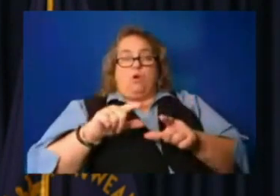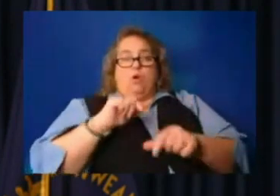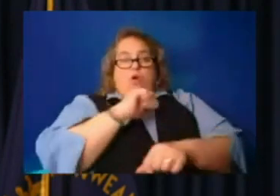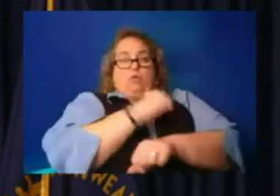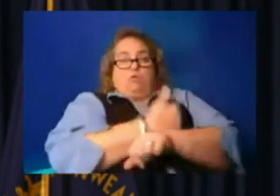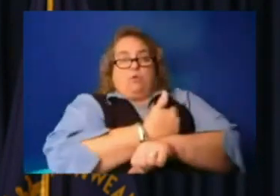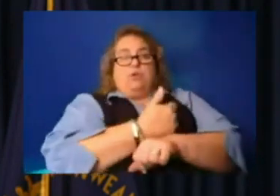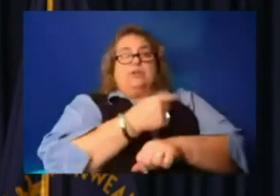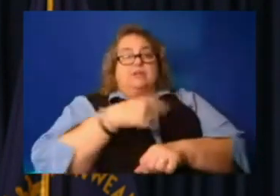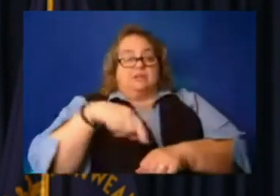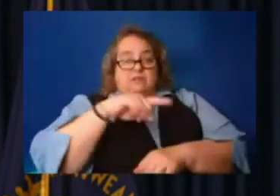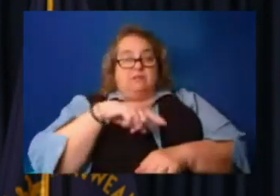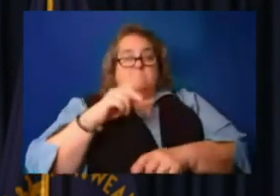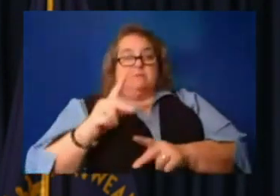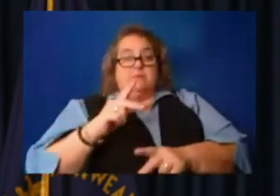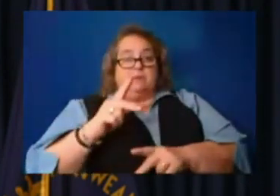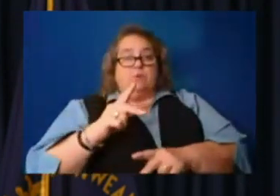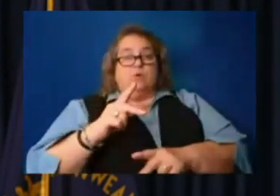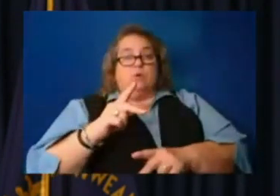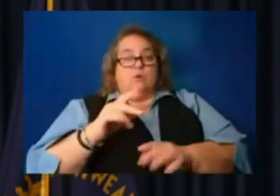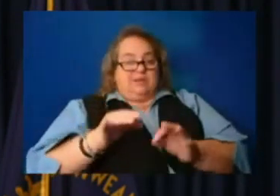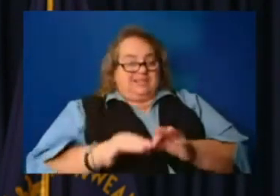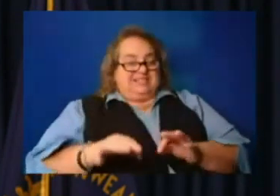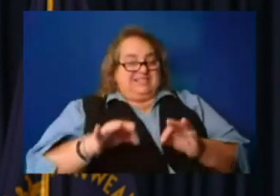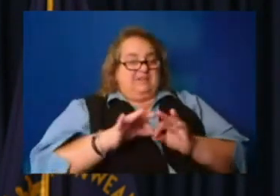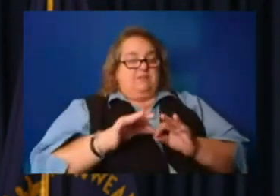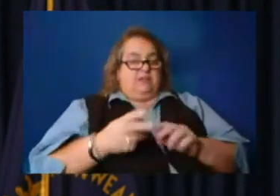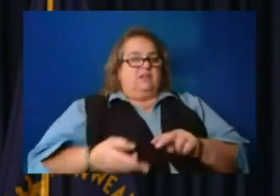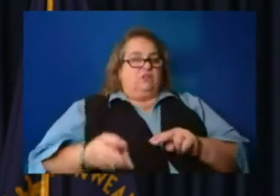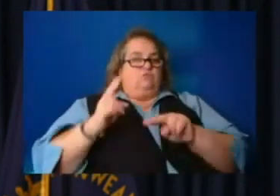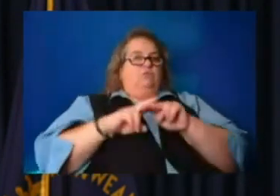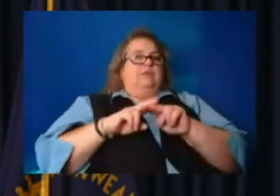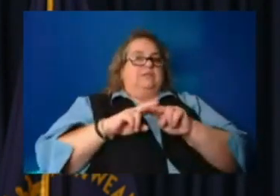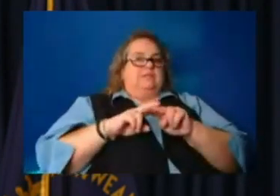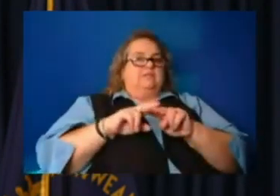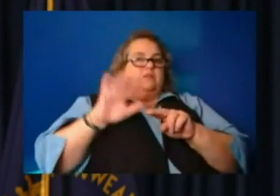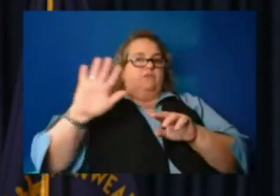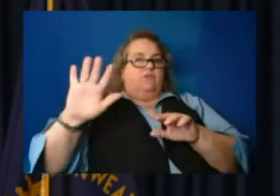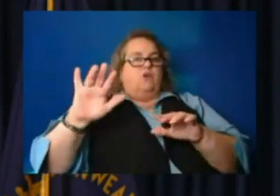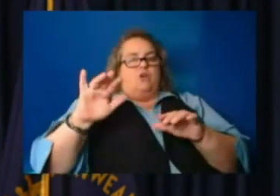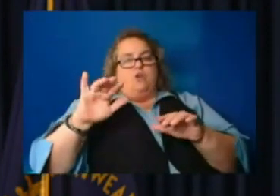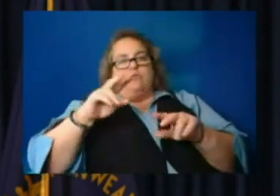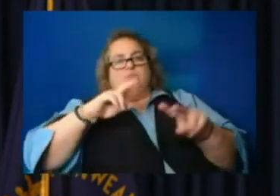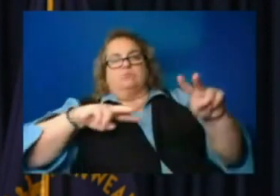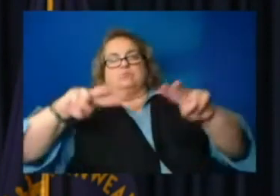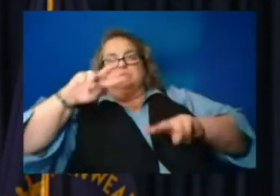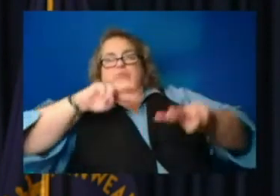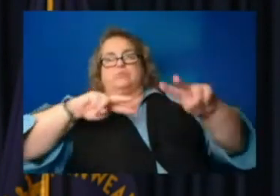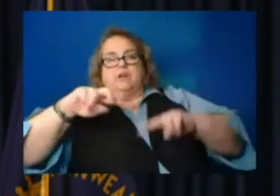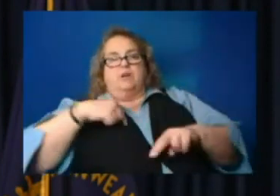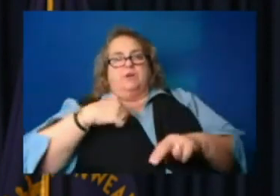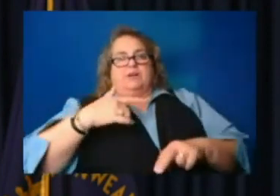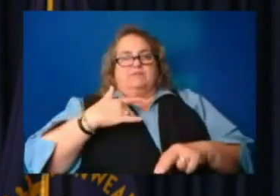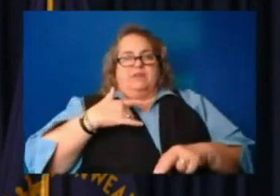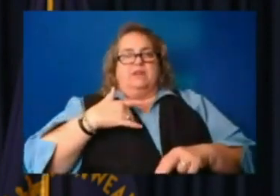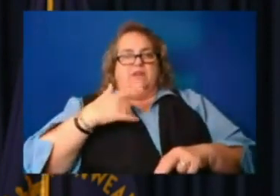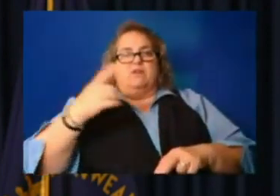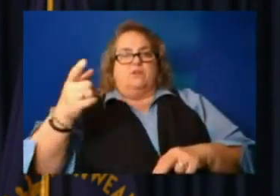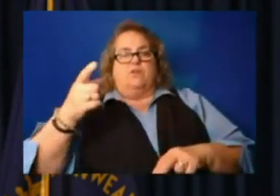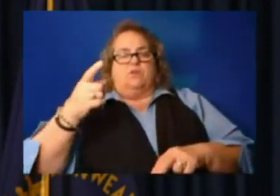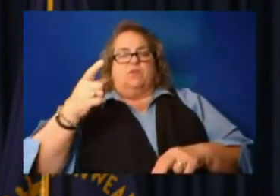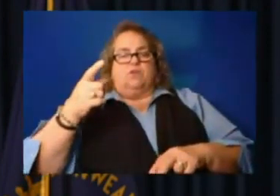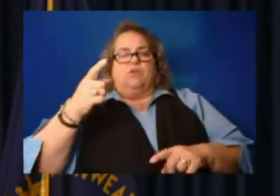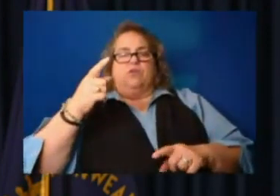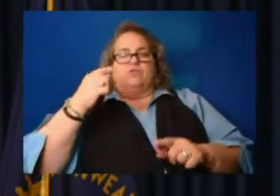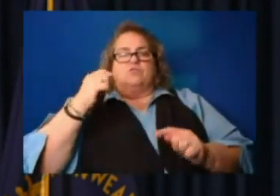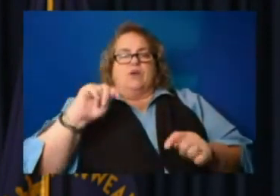uh, significantly increased their presence and we believe has had a significant impact and